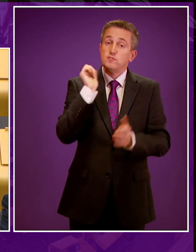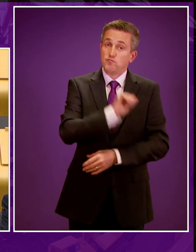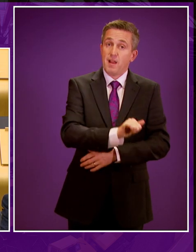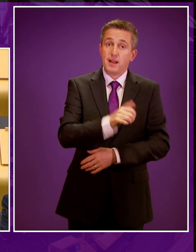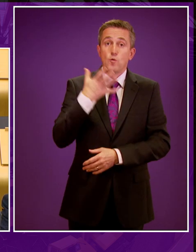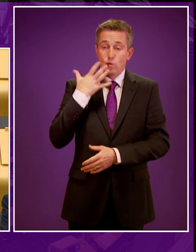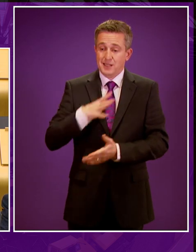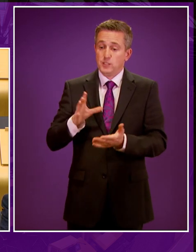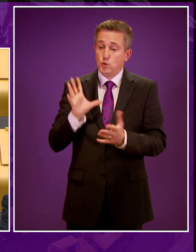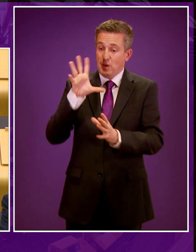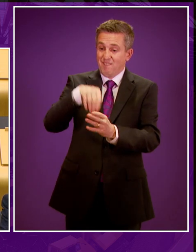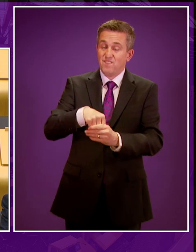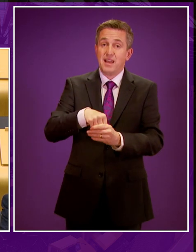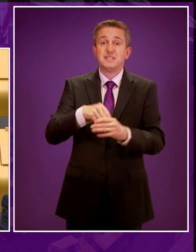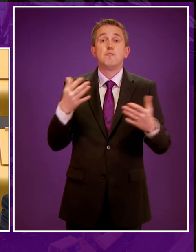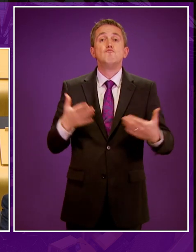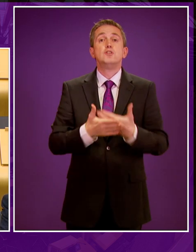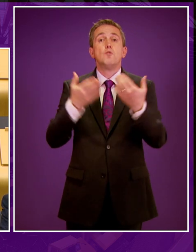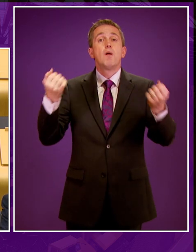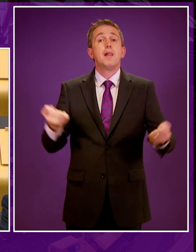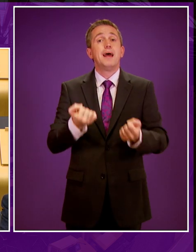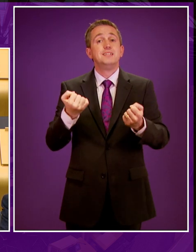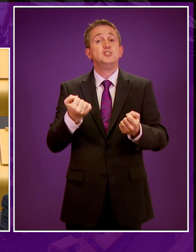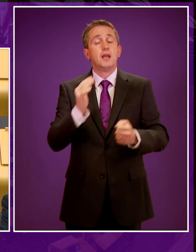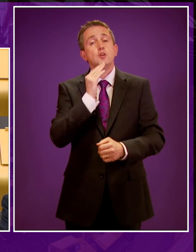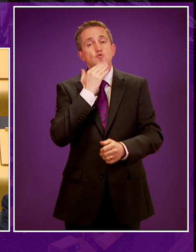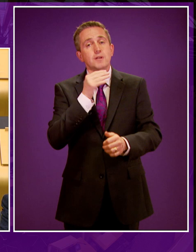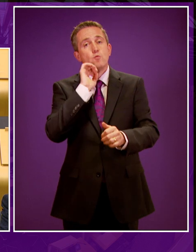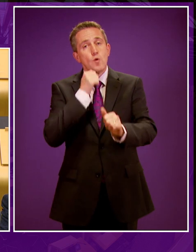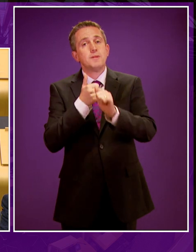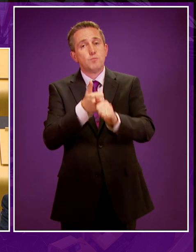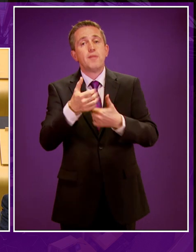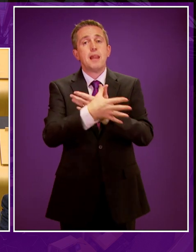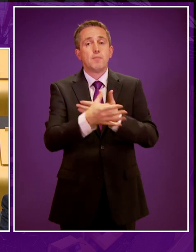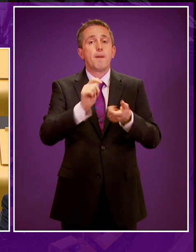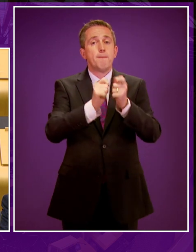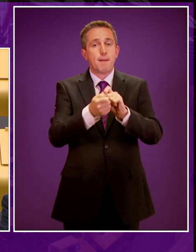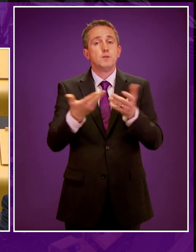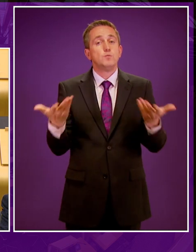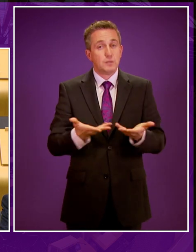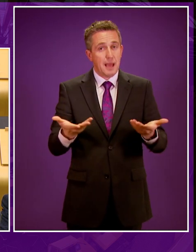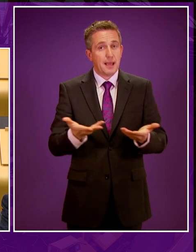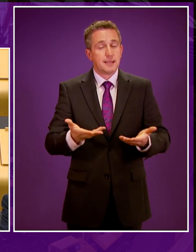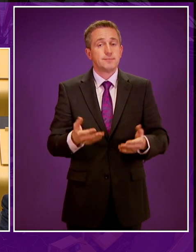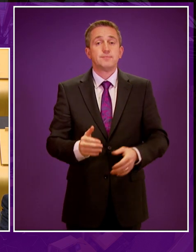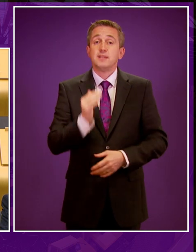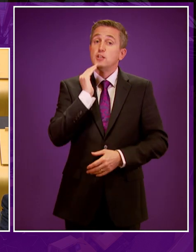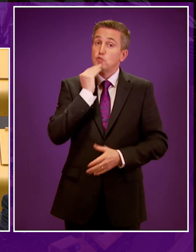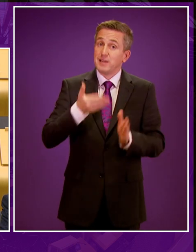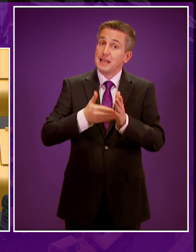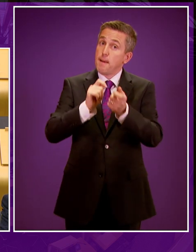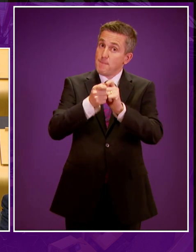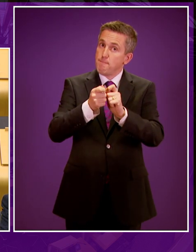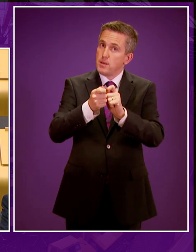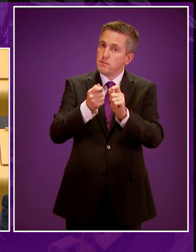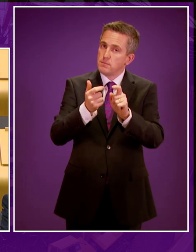investing in our renewable energy industries, and Greens will also be supporting the Liberal Democrat amendment today. The Green amendment today